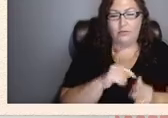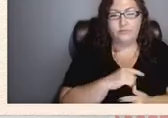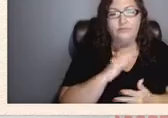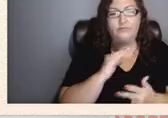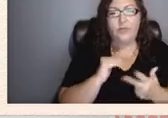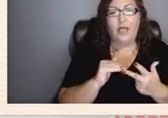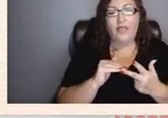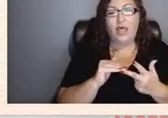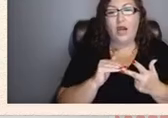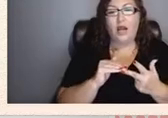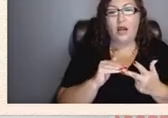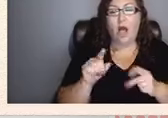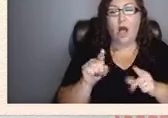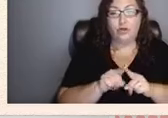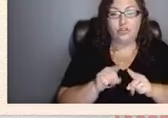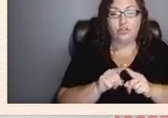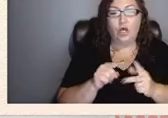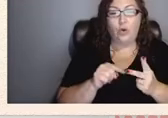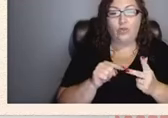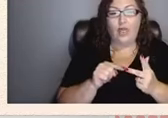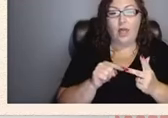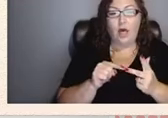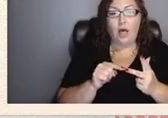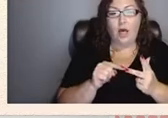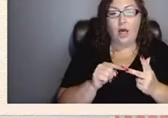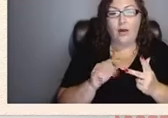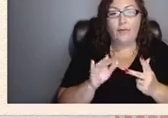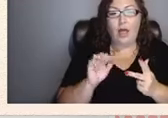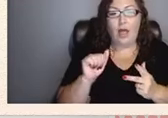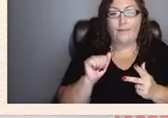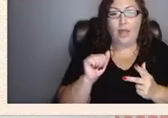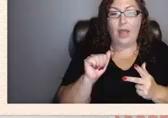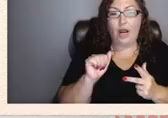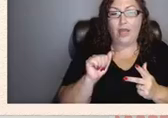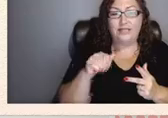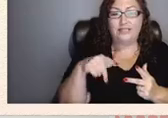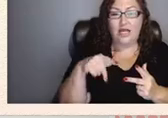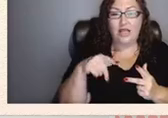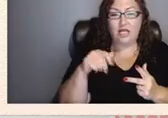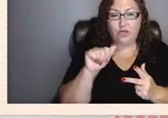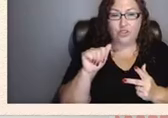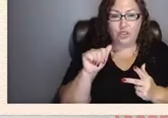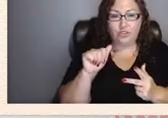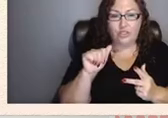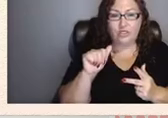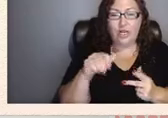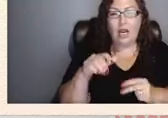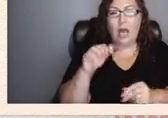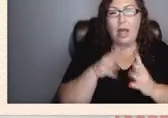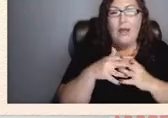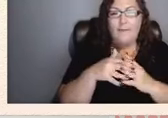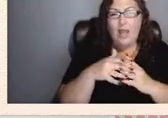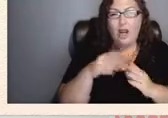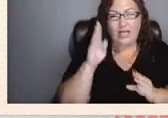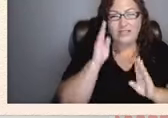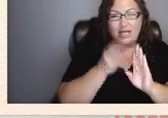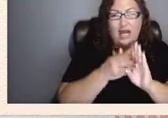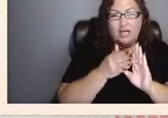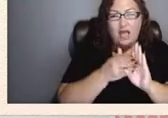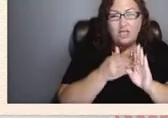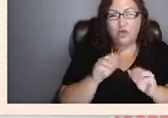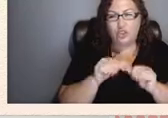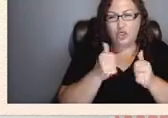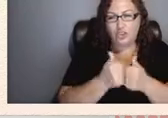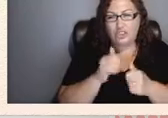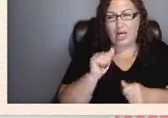also the american psychological association apa.org as far as